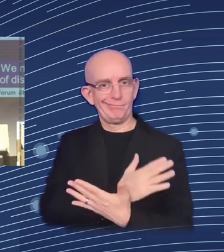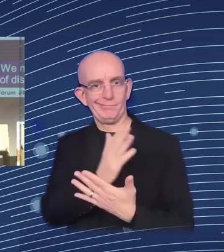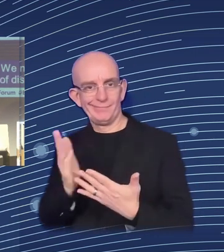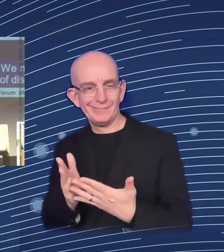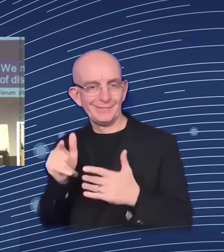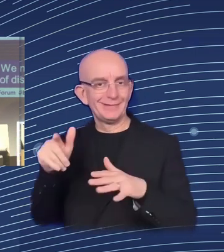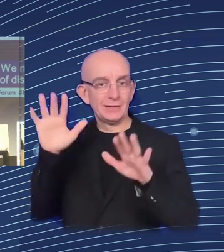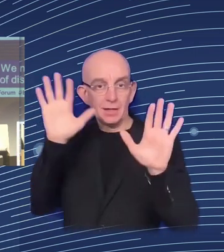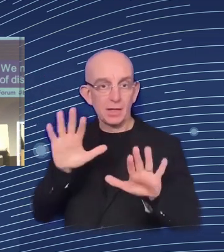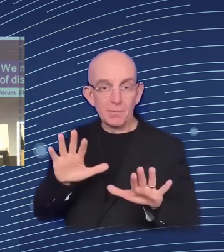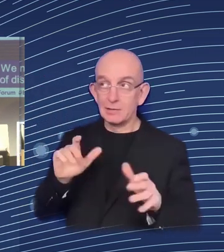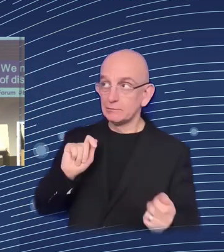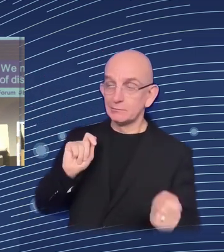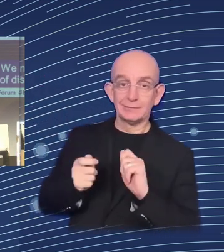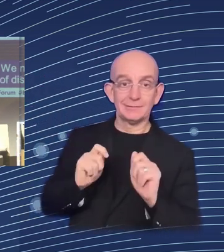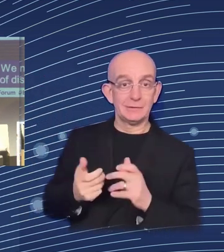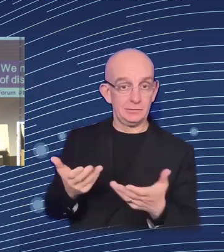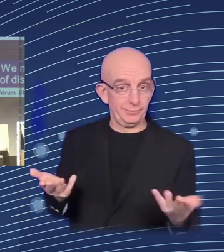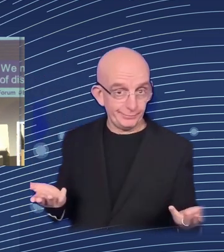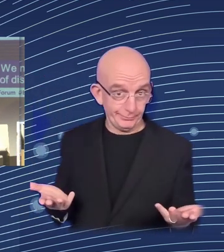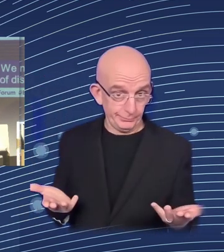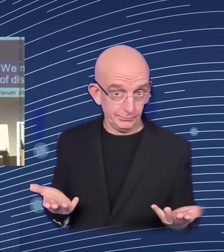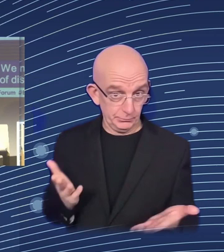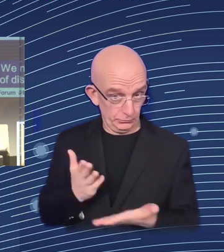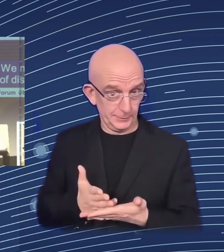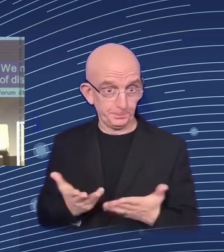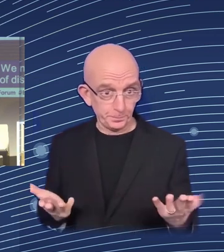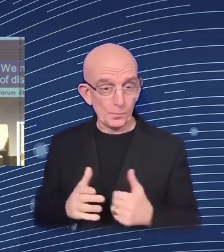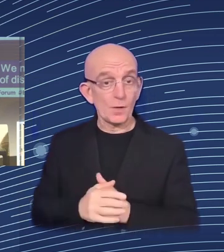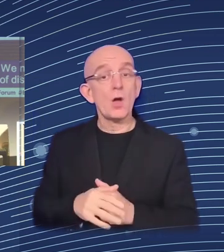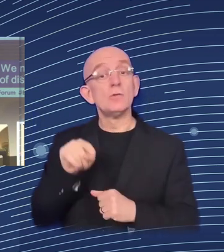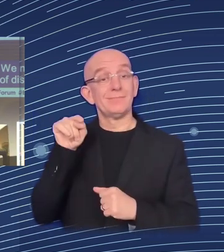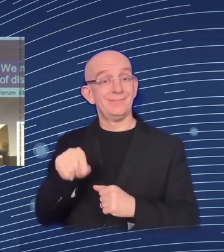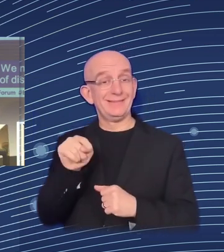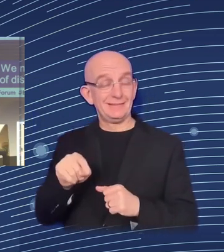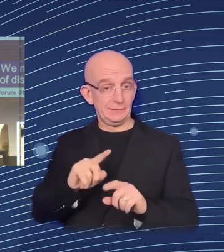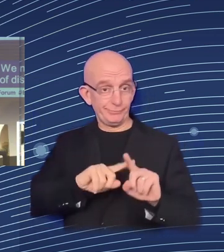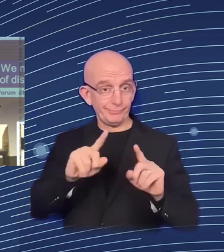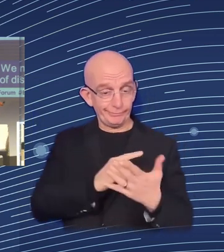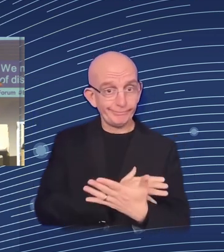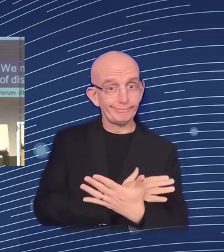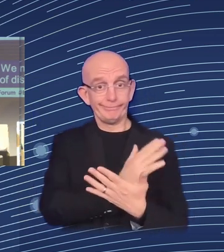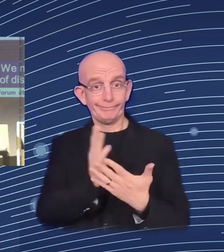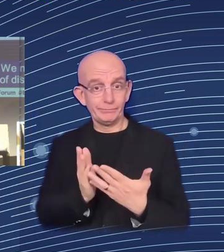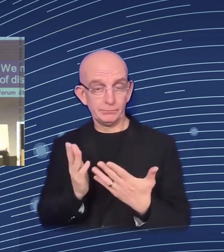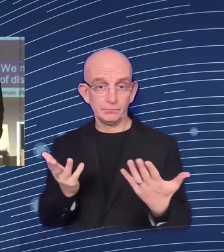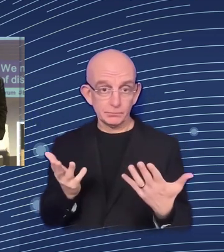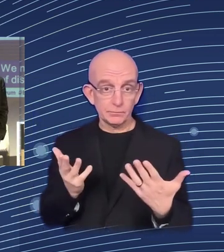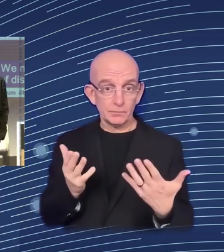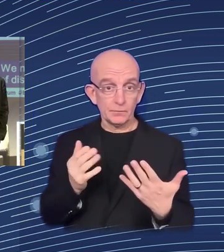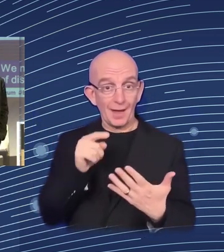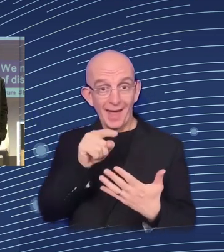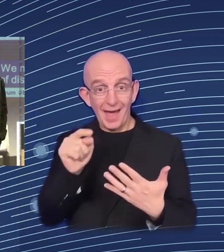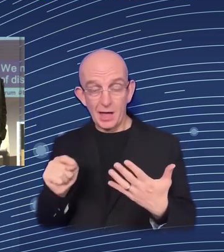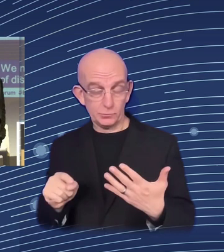or let's say, largely exogenous to policymakers intervention. The other is precisely because